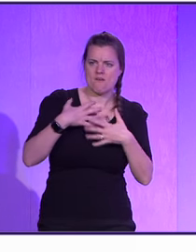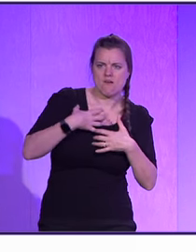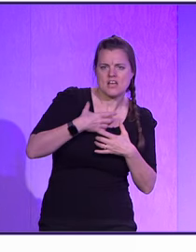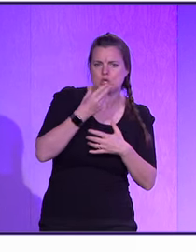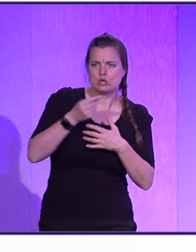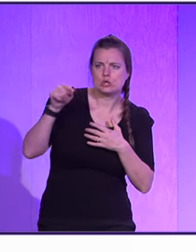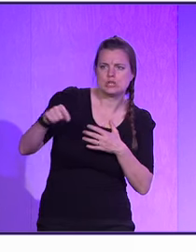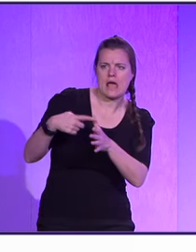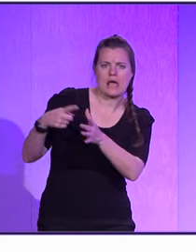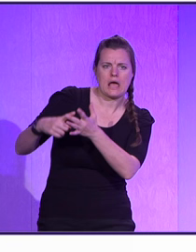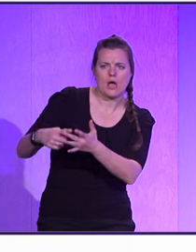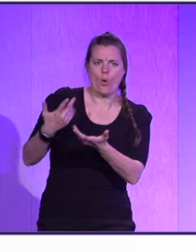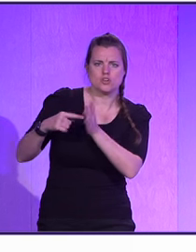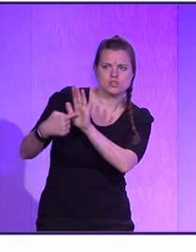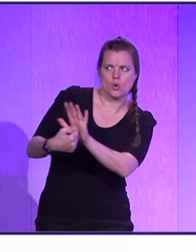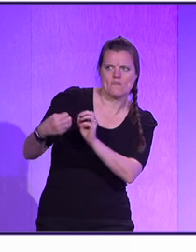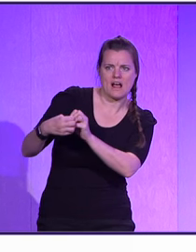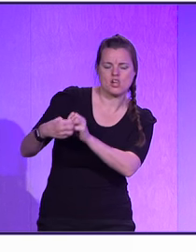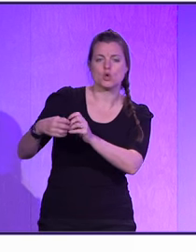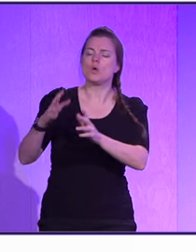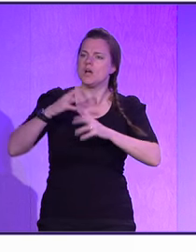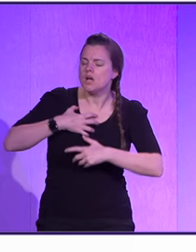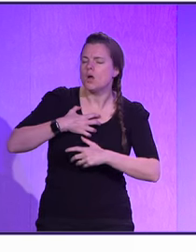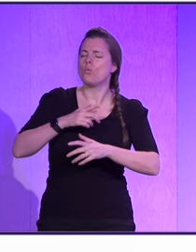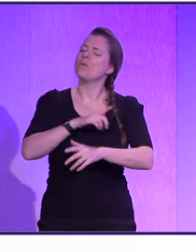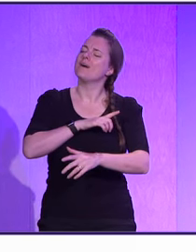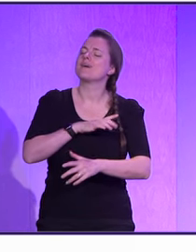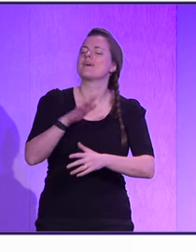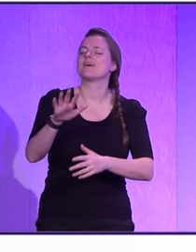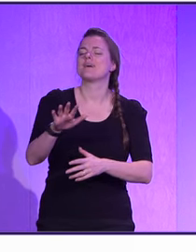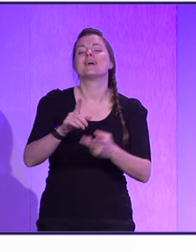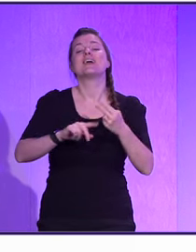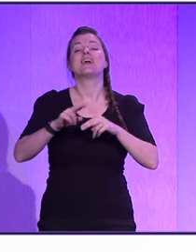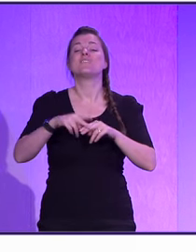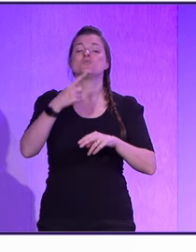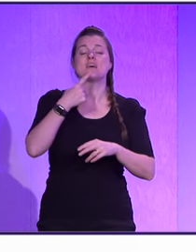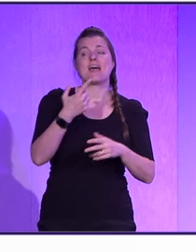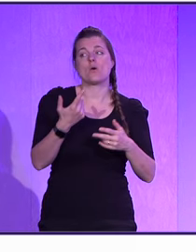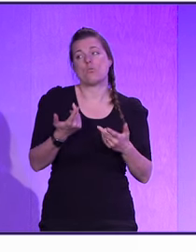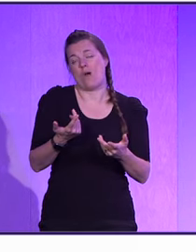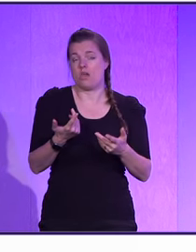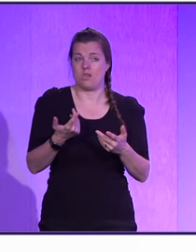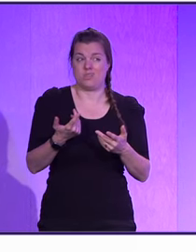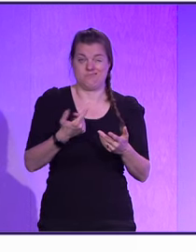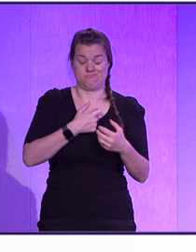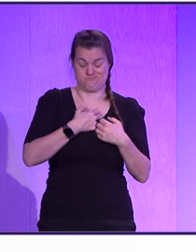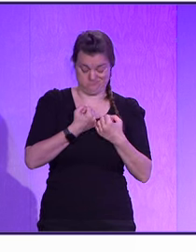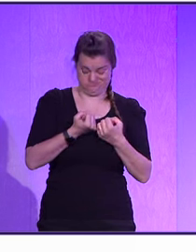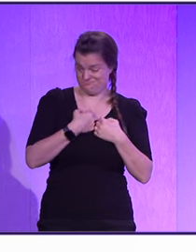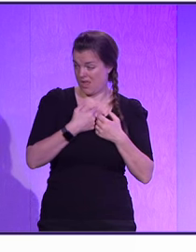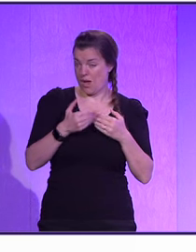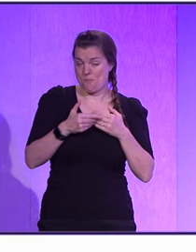and to demonstrate the value. Because all of a sudden, if you say that you're more productive,